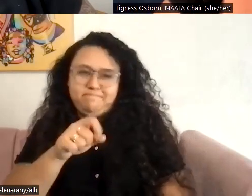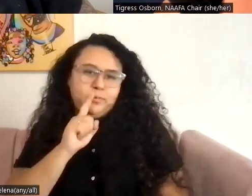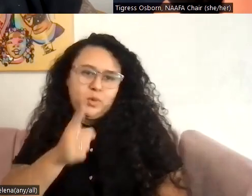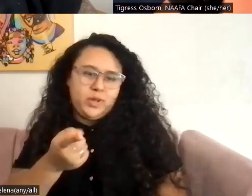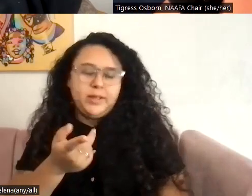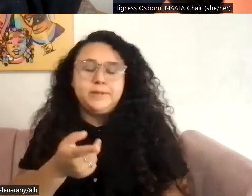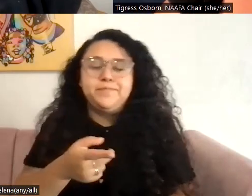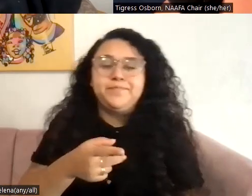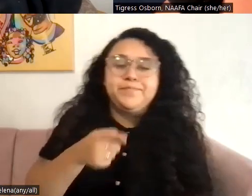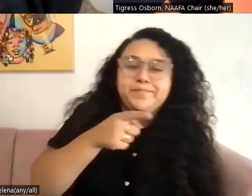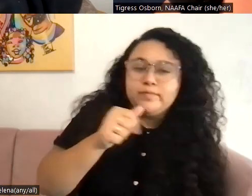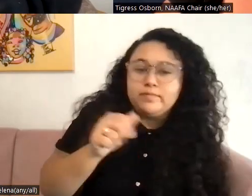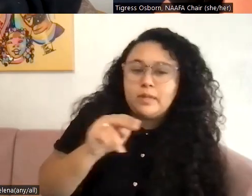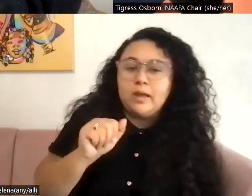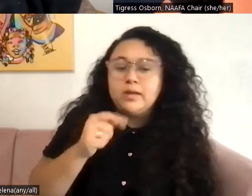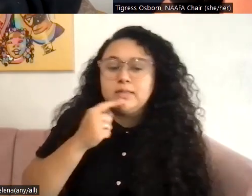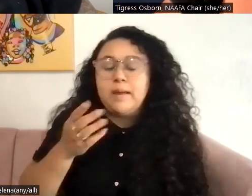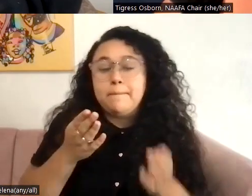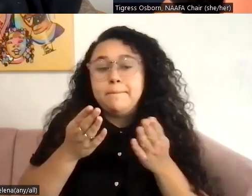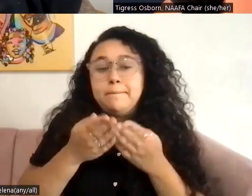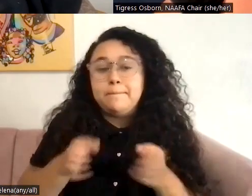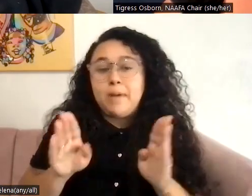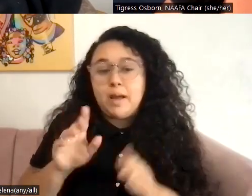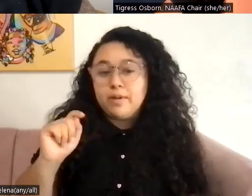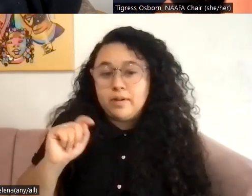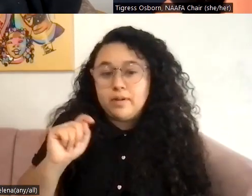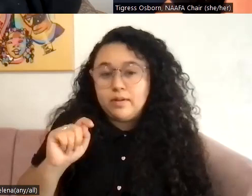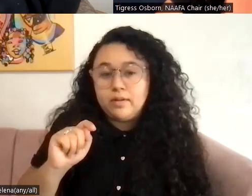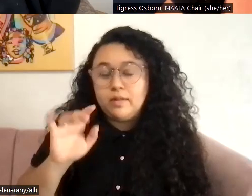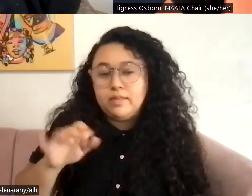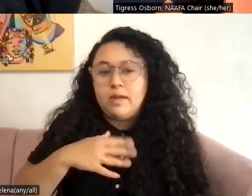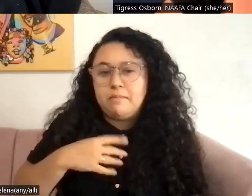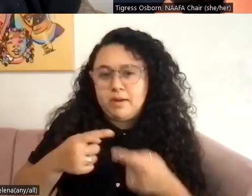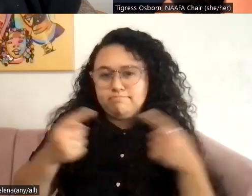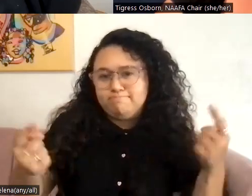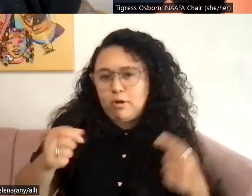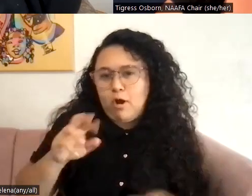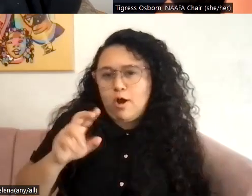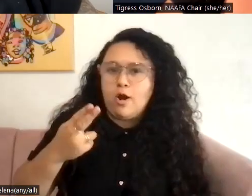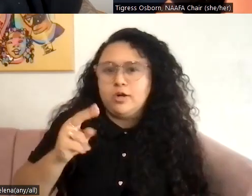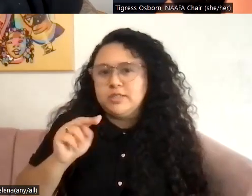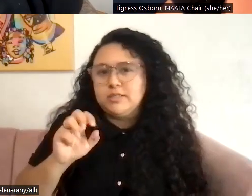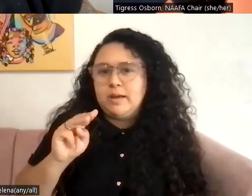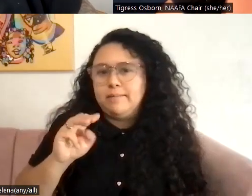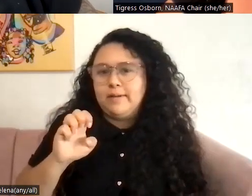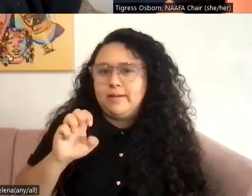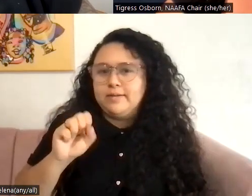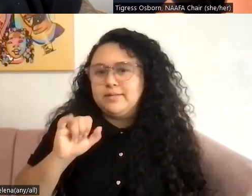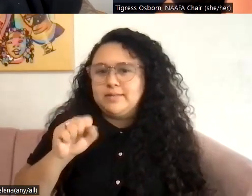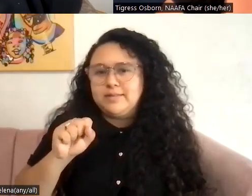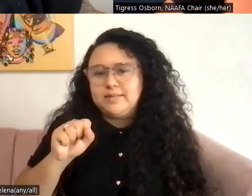the public bathroom is my arch nemesis. What I